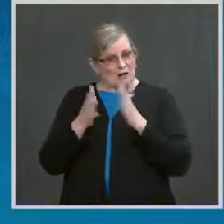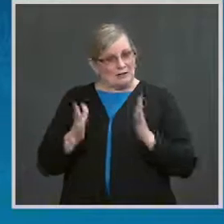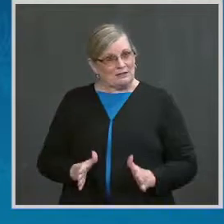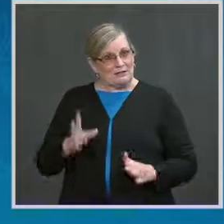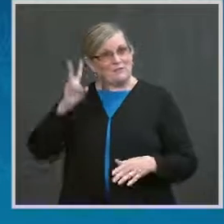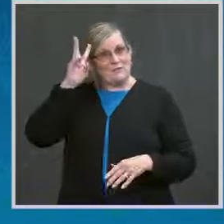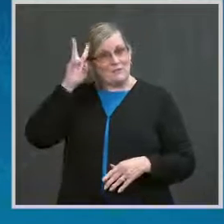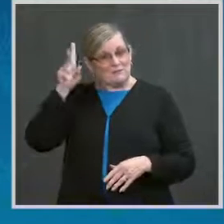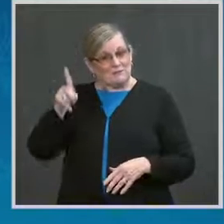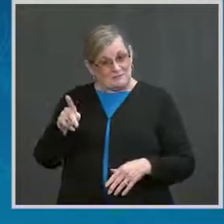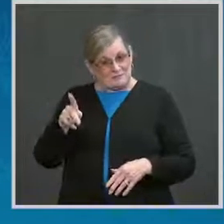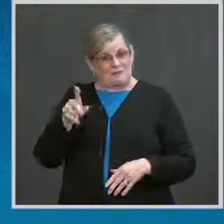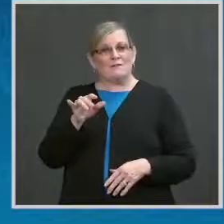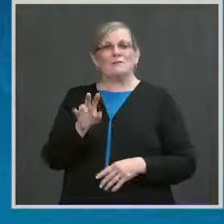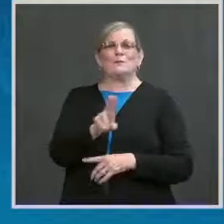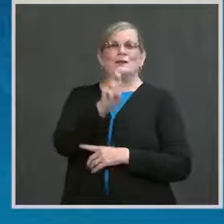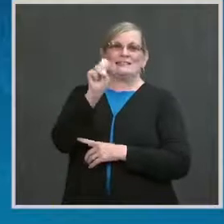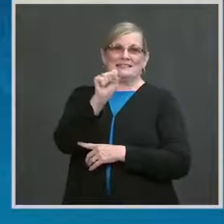the floor is yours.